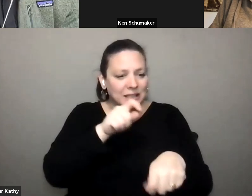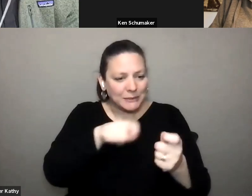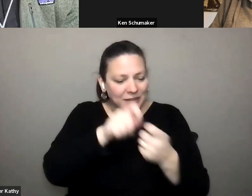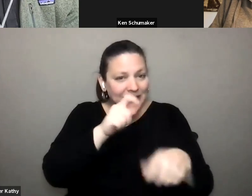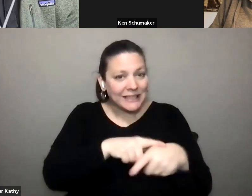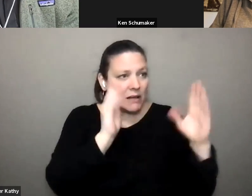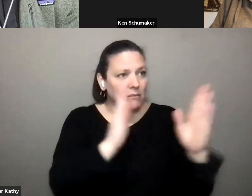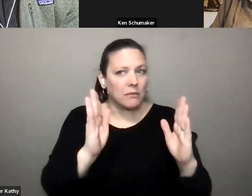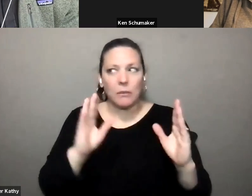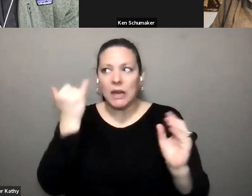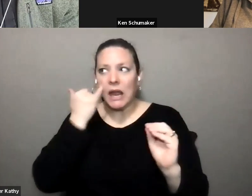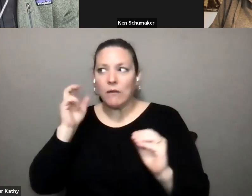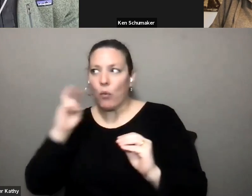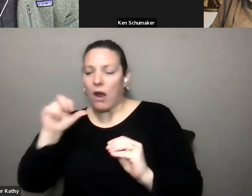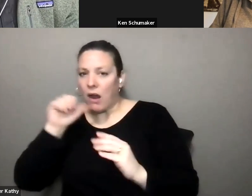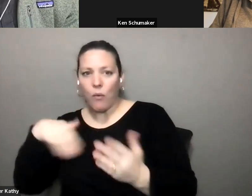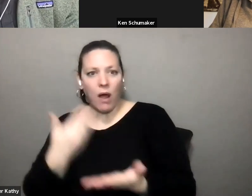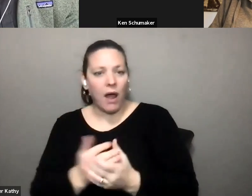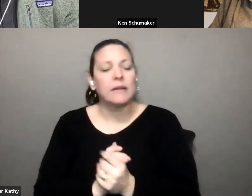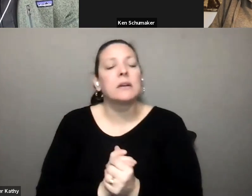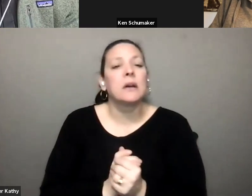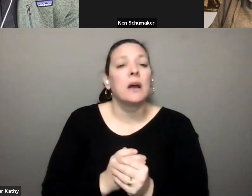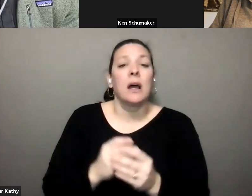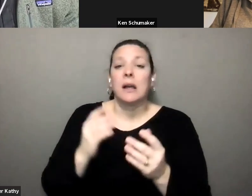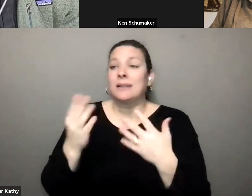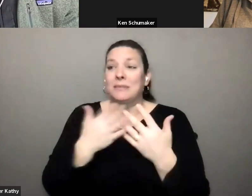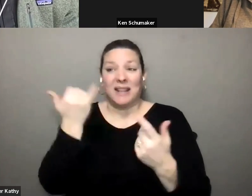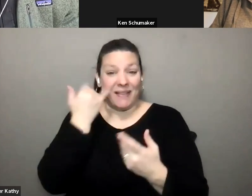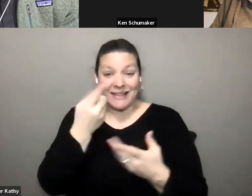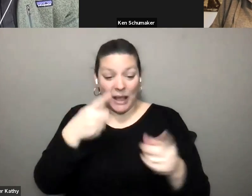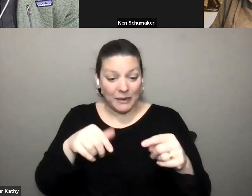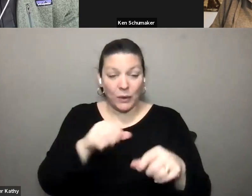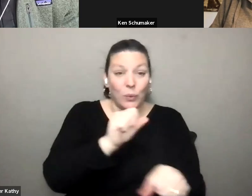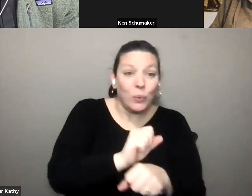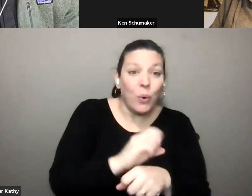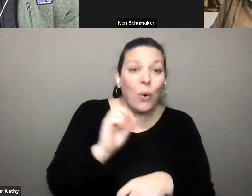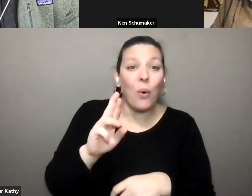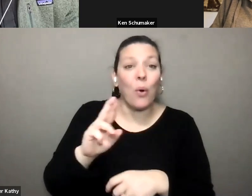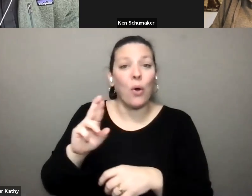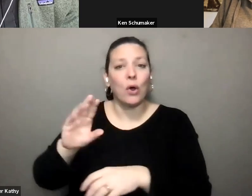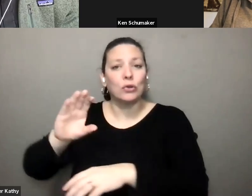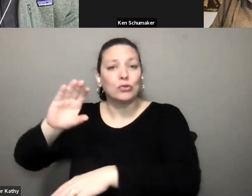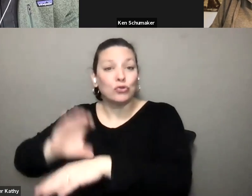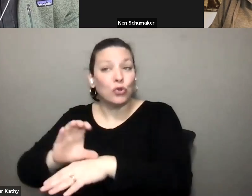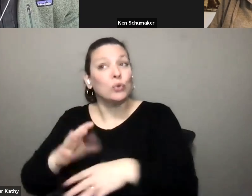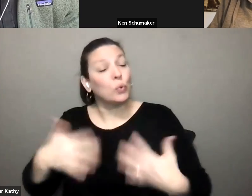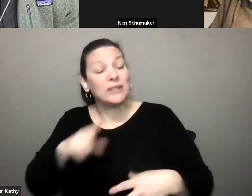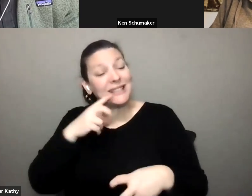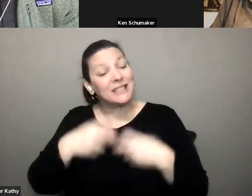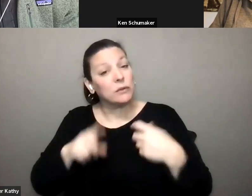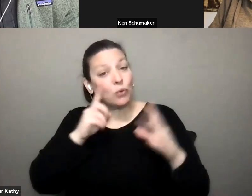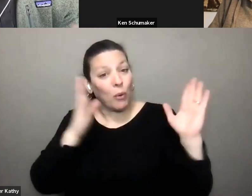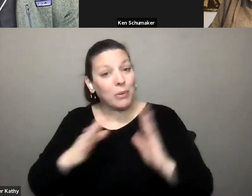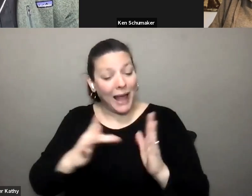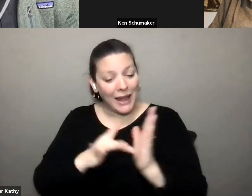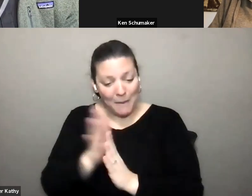either whether it's work or whether it's things that are going on at the church like try planning a bible study when you've got to